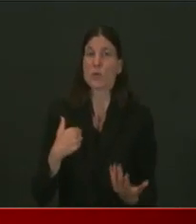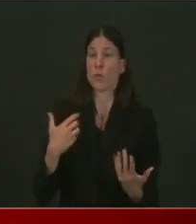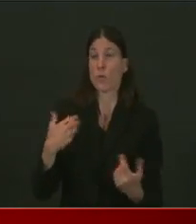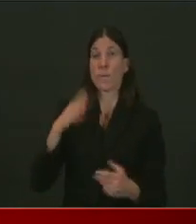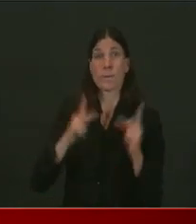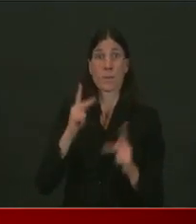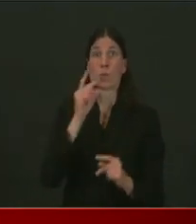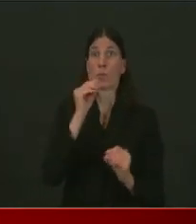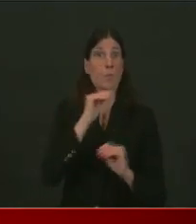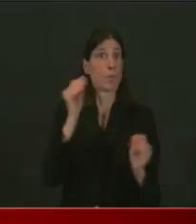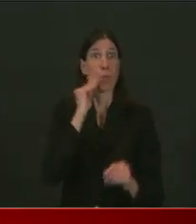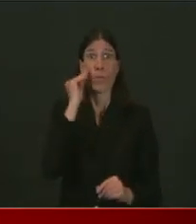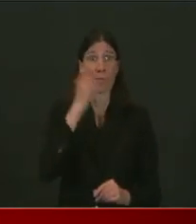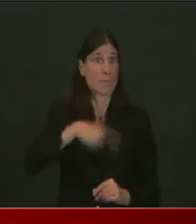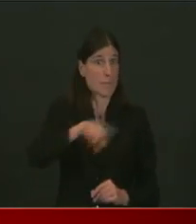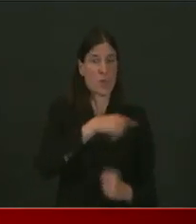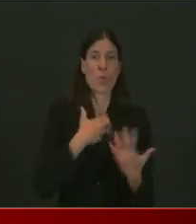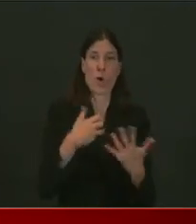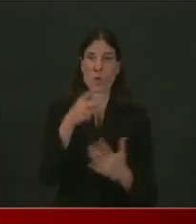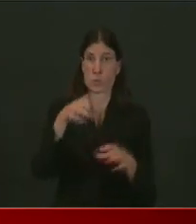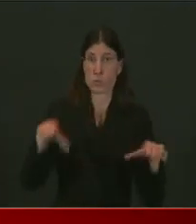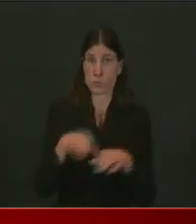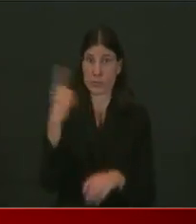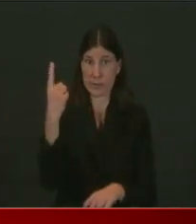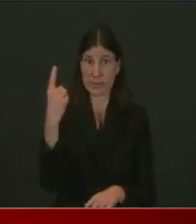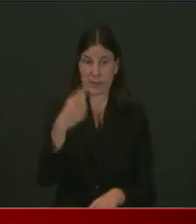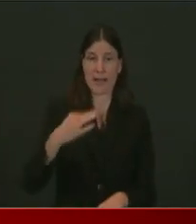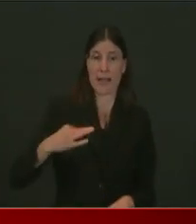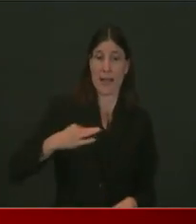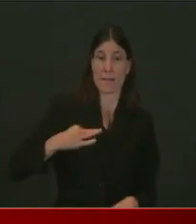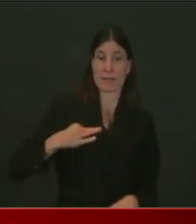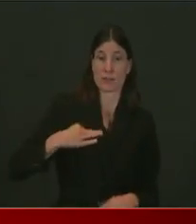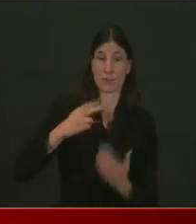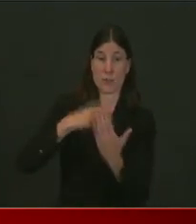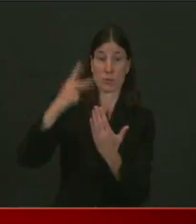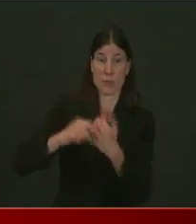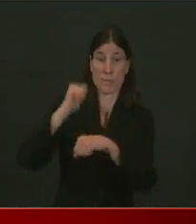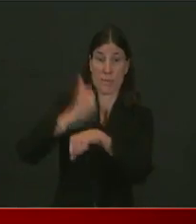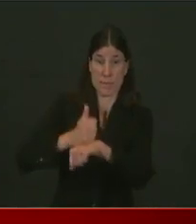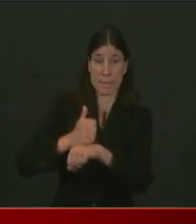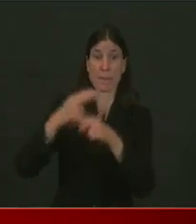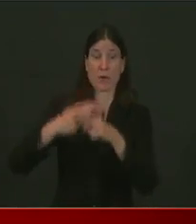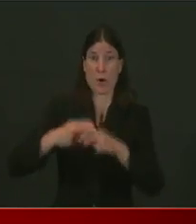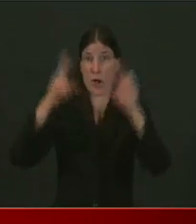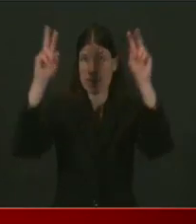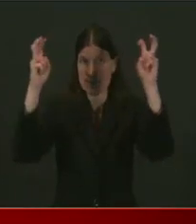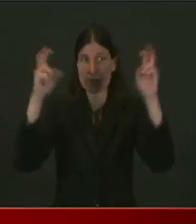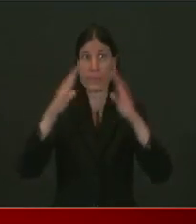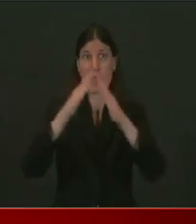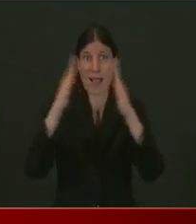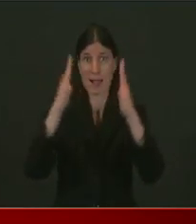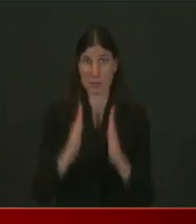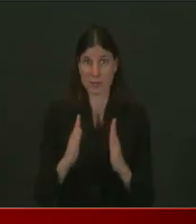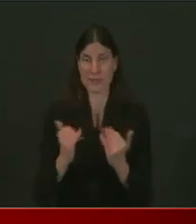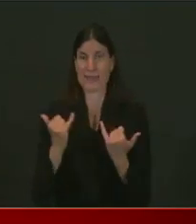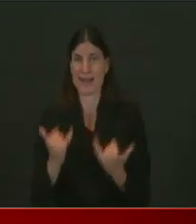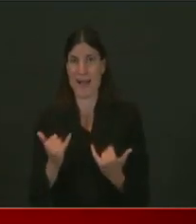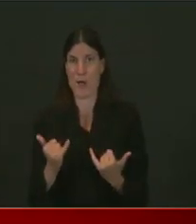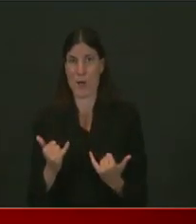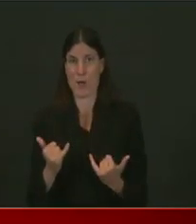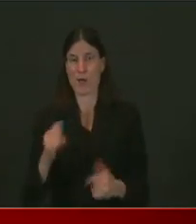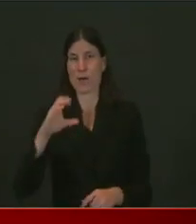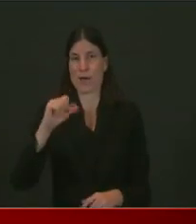now. And I do believe, and we've come up with something that will help you and your businesses while you help people who need a place to live.